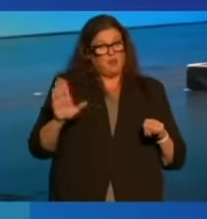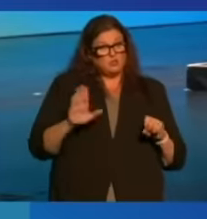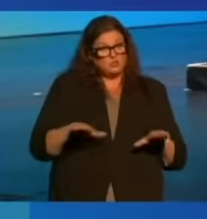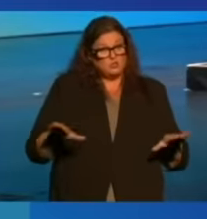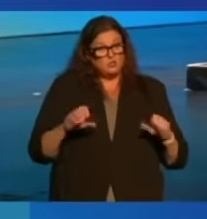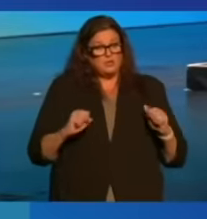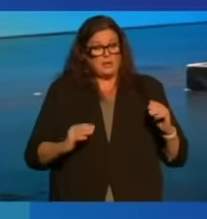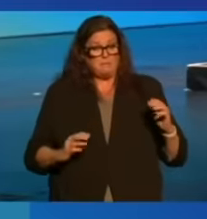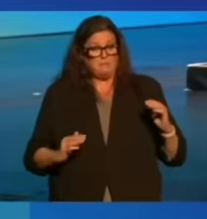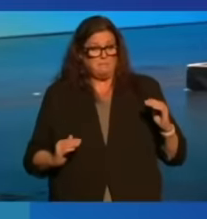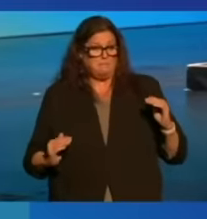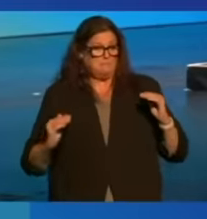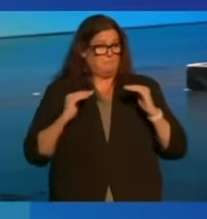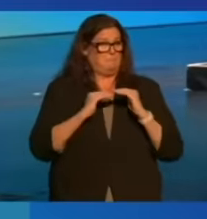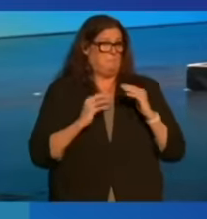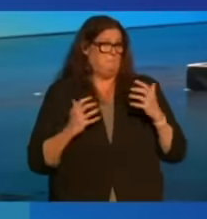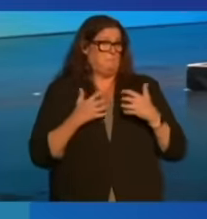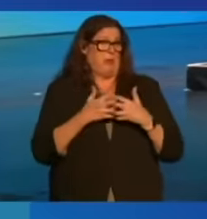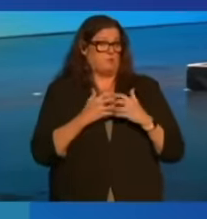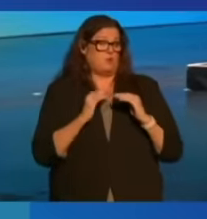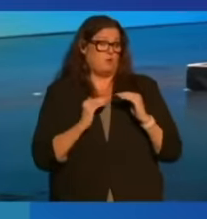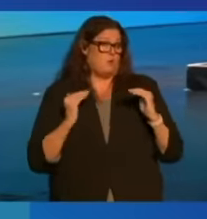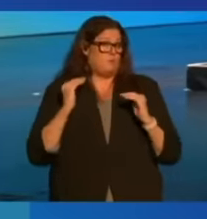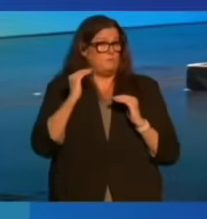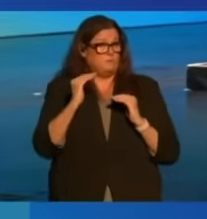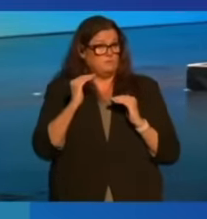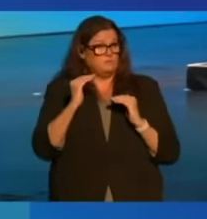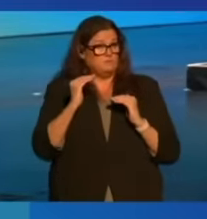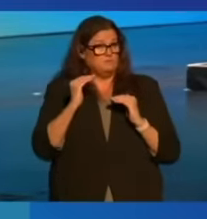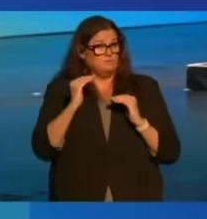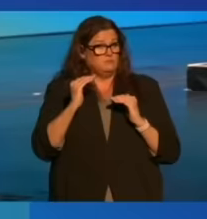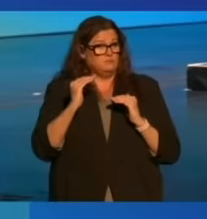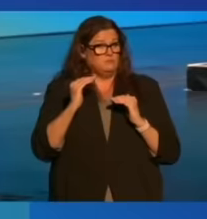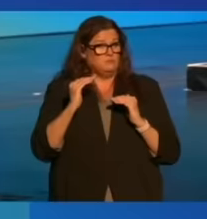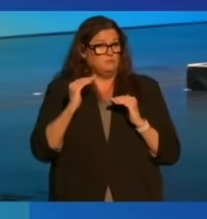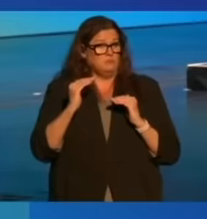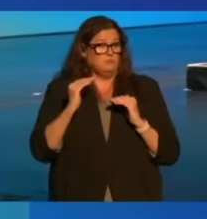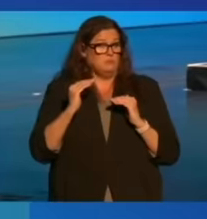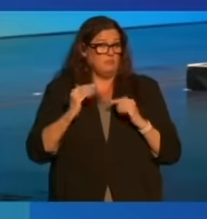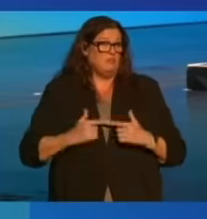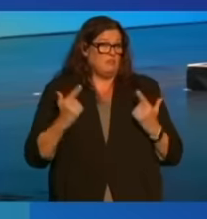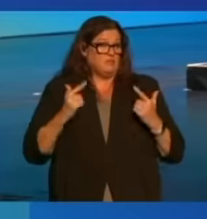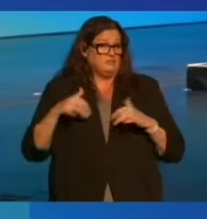be able to match, much less exceed, their own living standards.